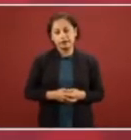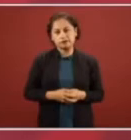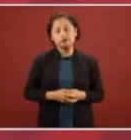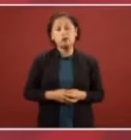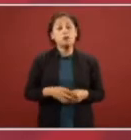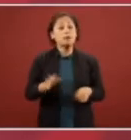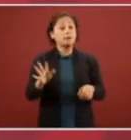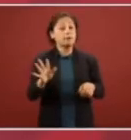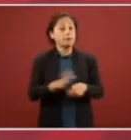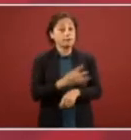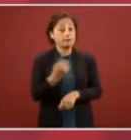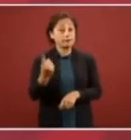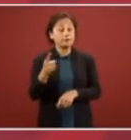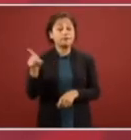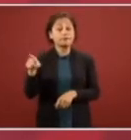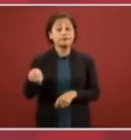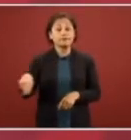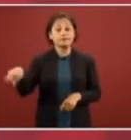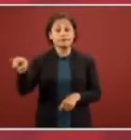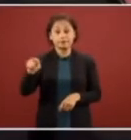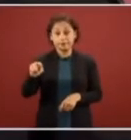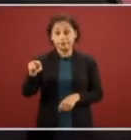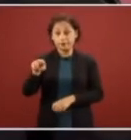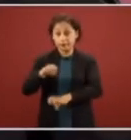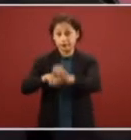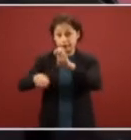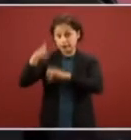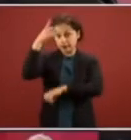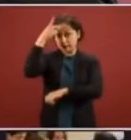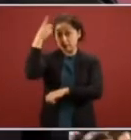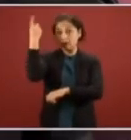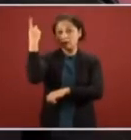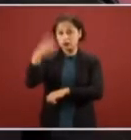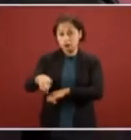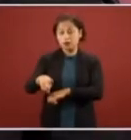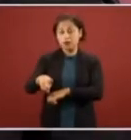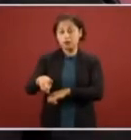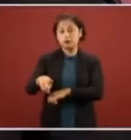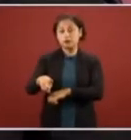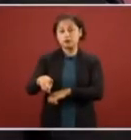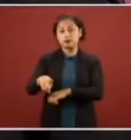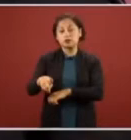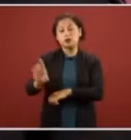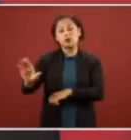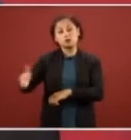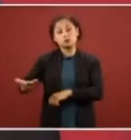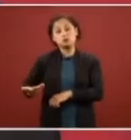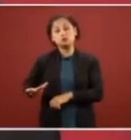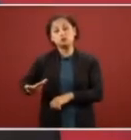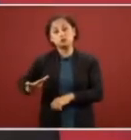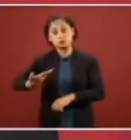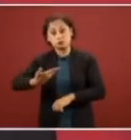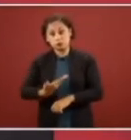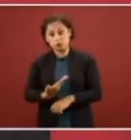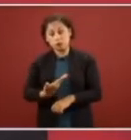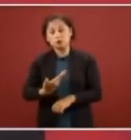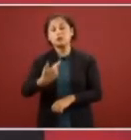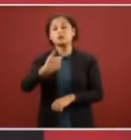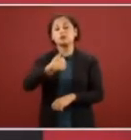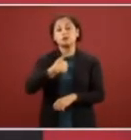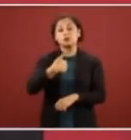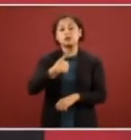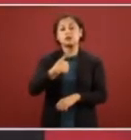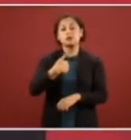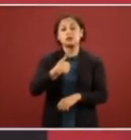they accepted y hasta propusieron and they even proposed que aumentara el salario mínimo that we